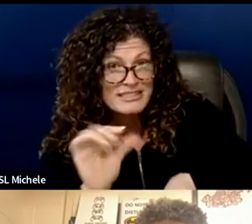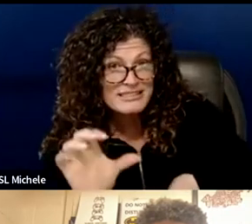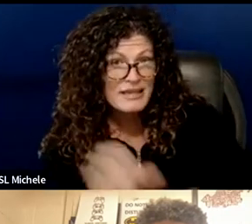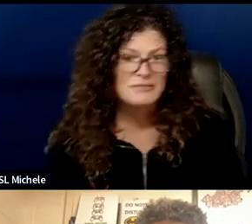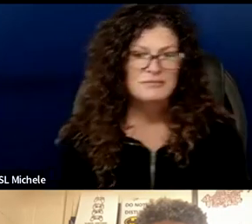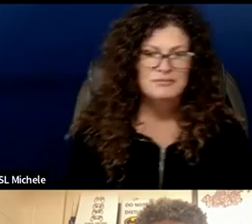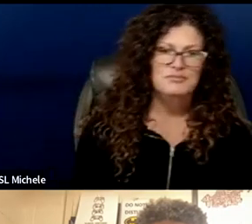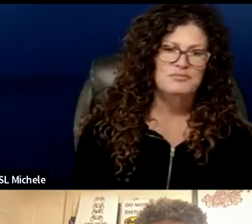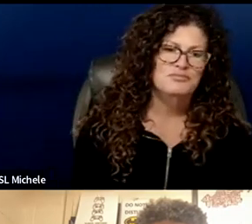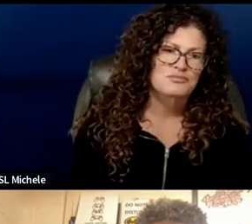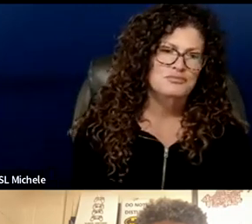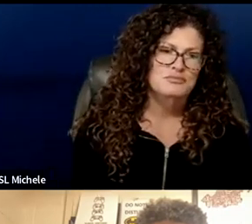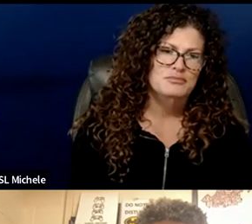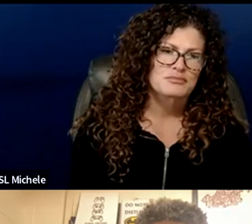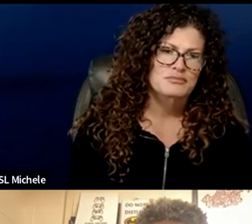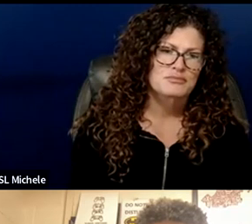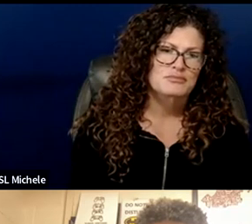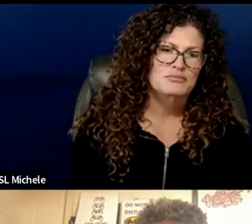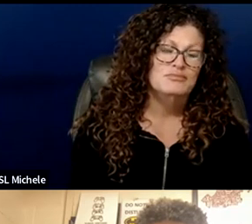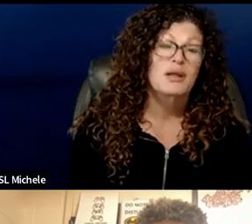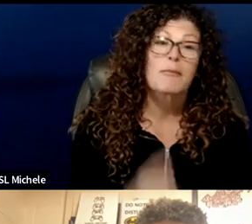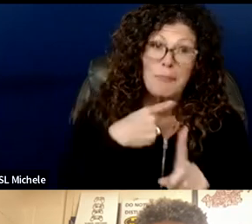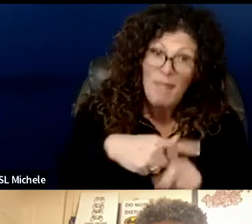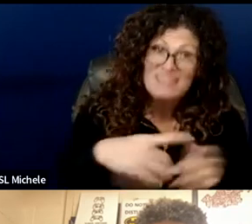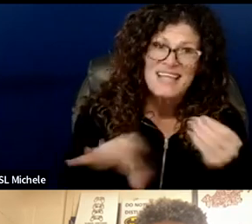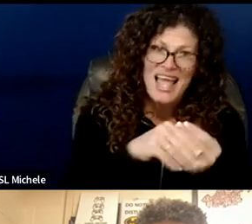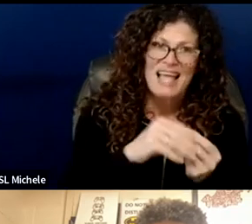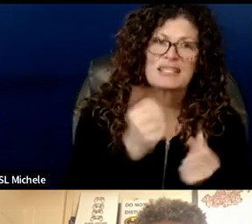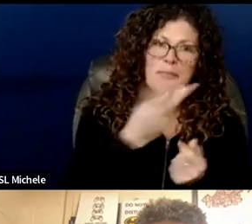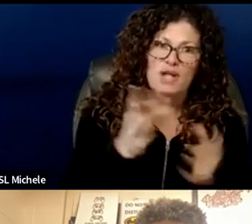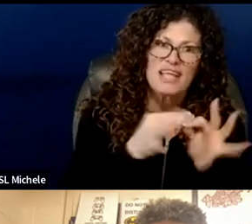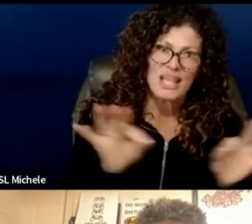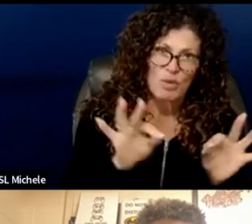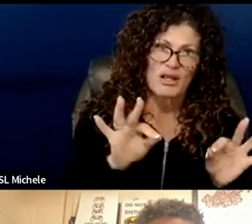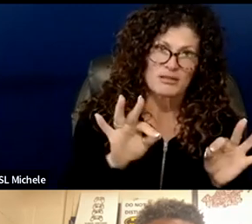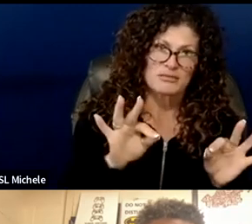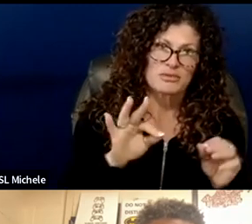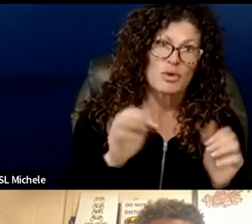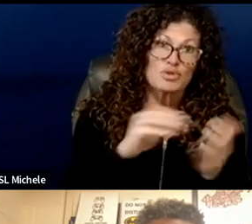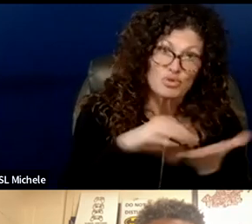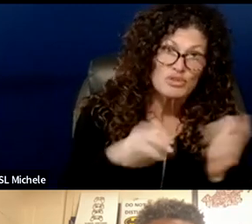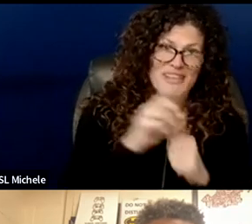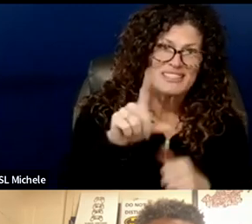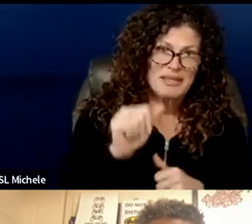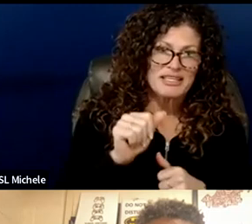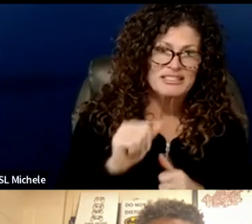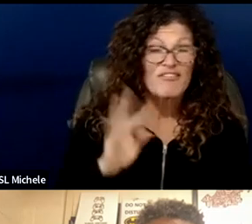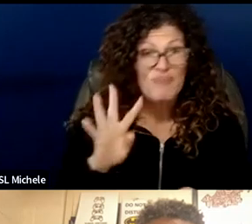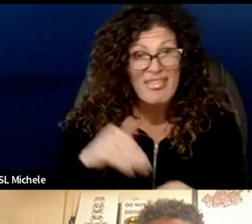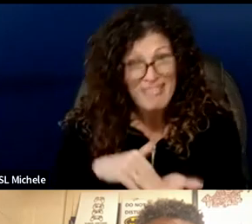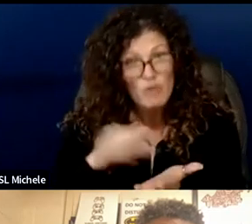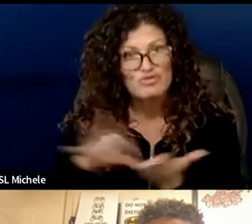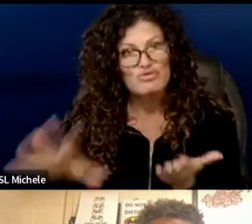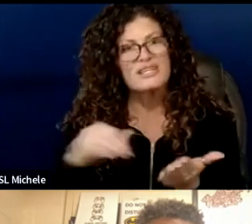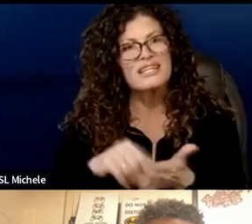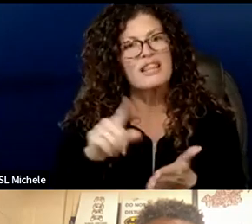multilingual learners with disabilities to the list of marginalized groups is not enough these 4 000 students deserve to be highlighted in